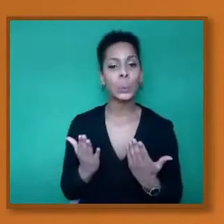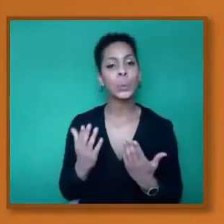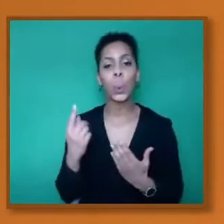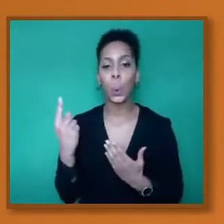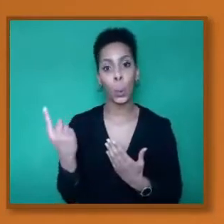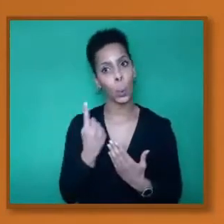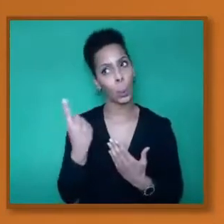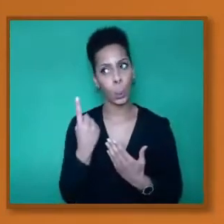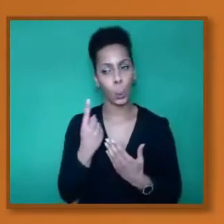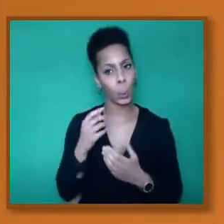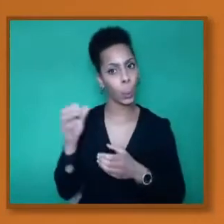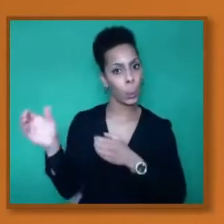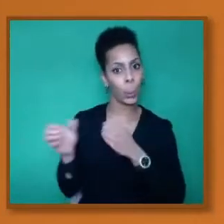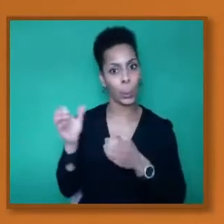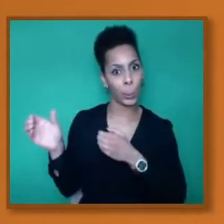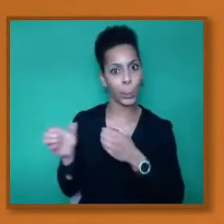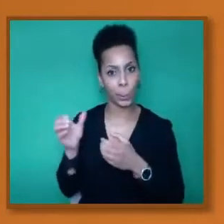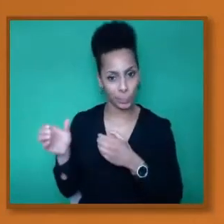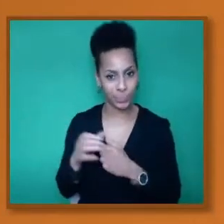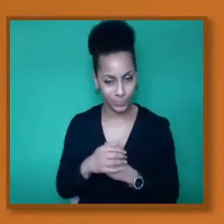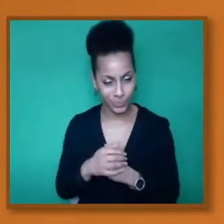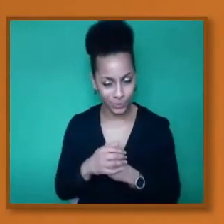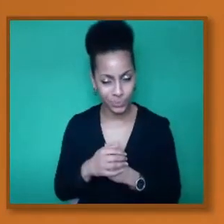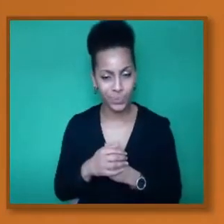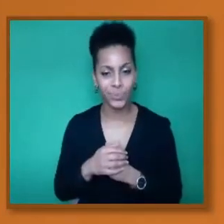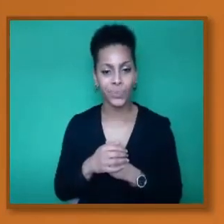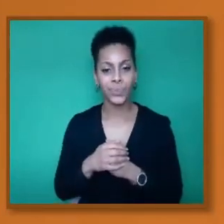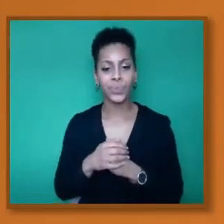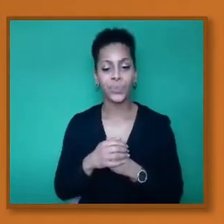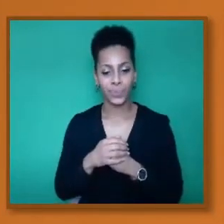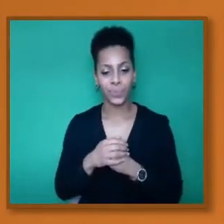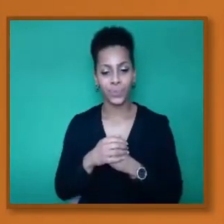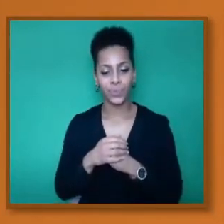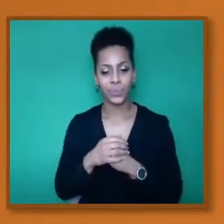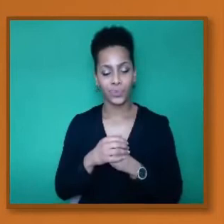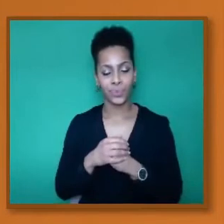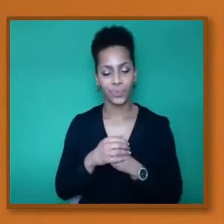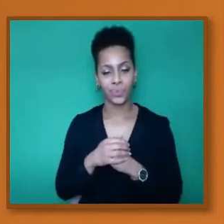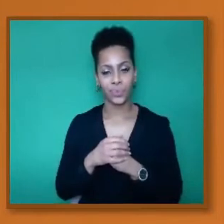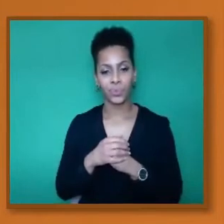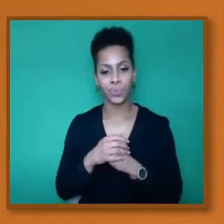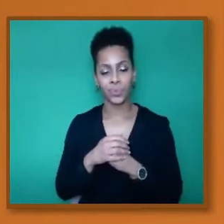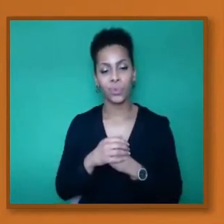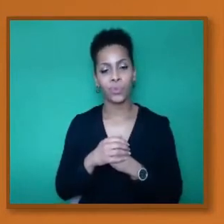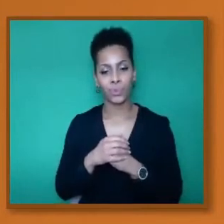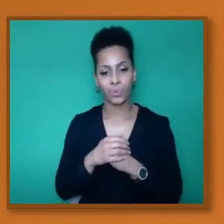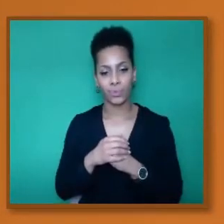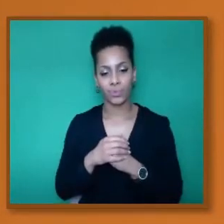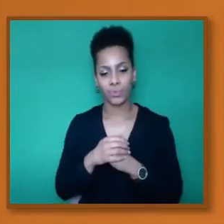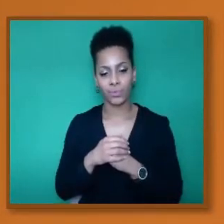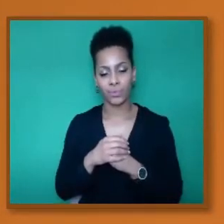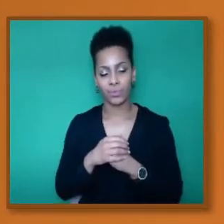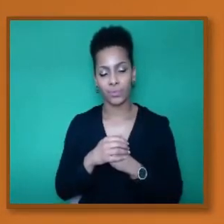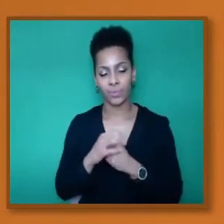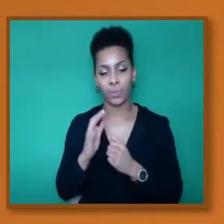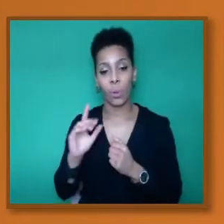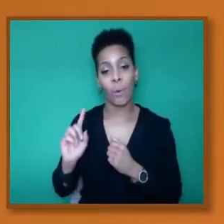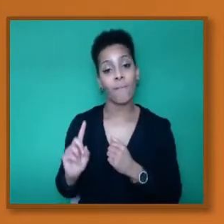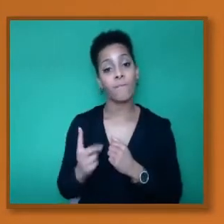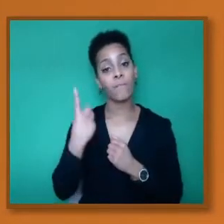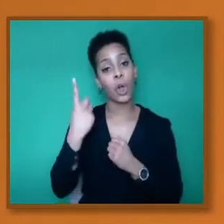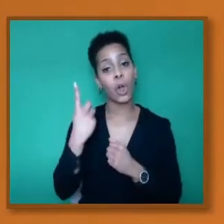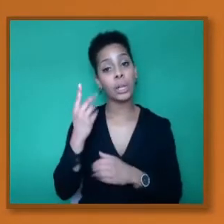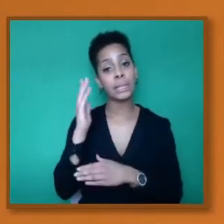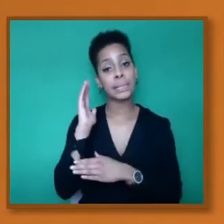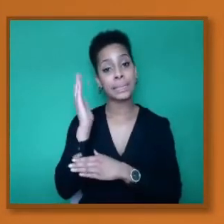do to speak rather than, you know, doing the full introduction at the same time. So the first speaker I want to